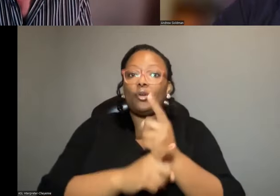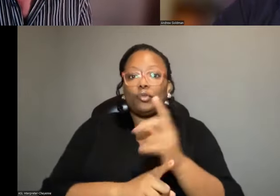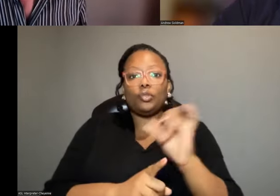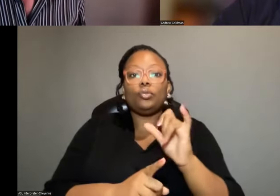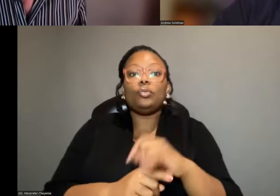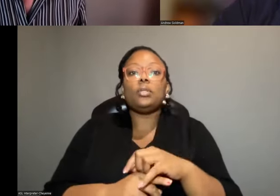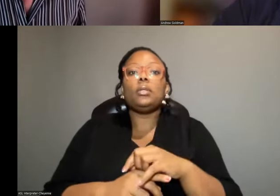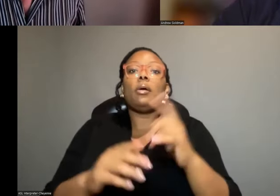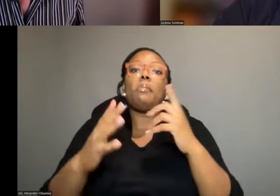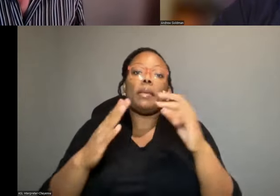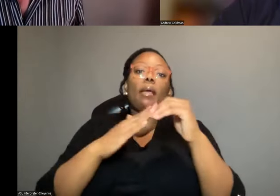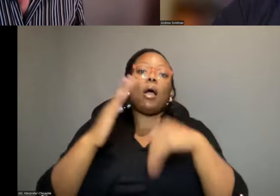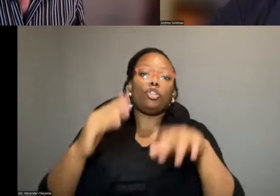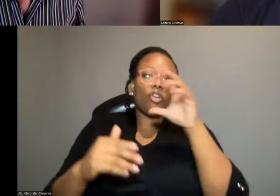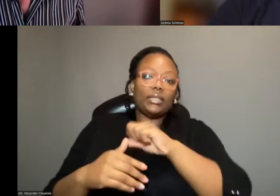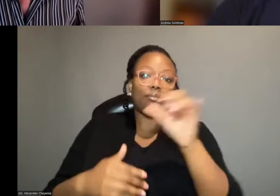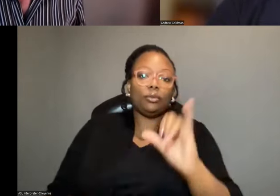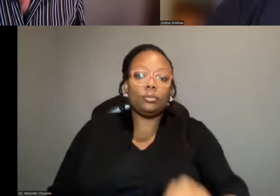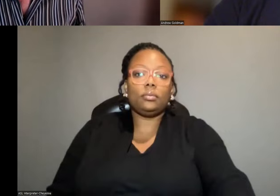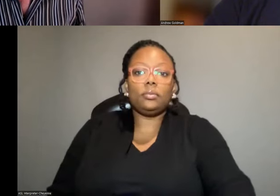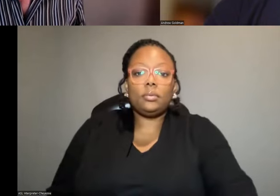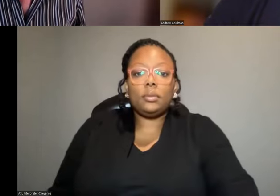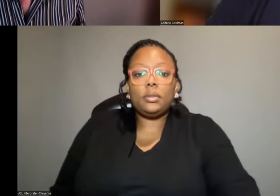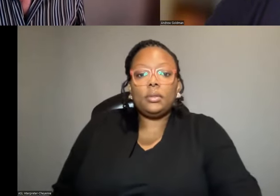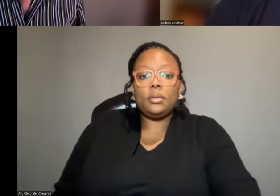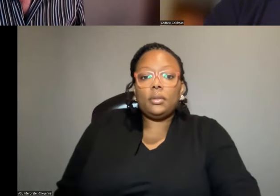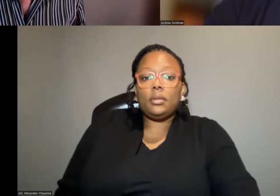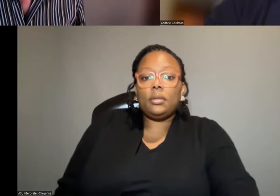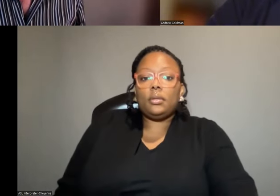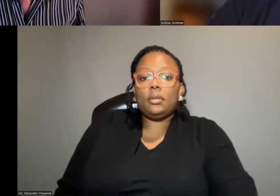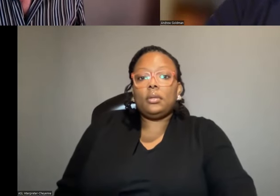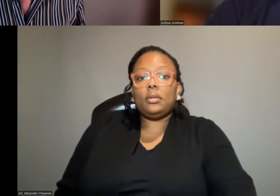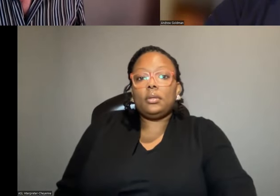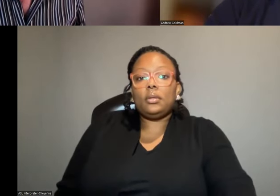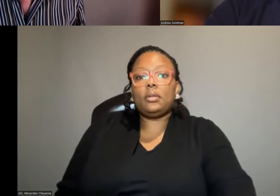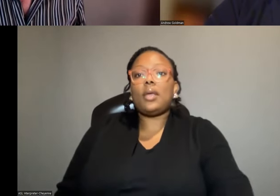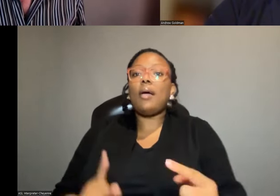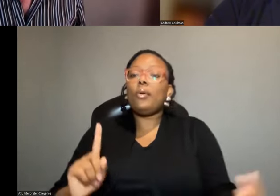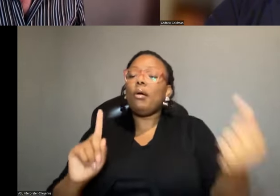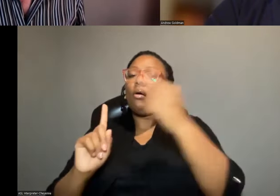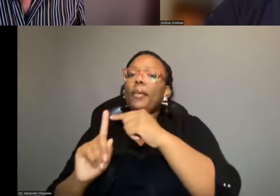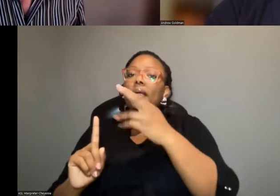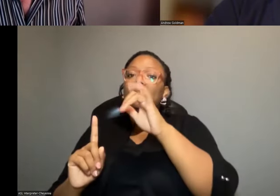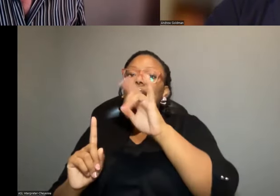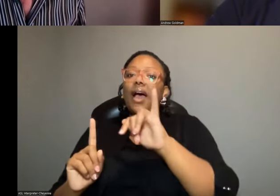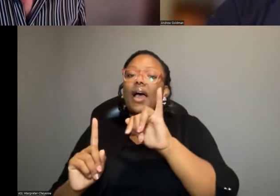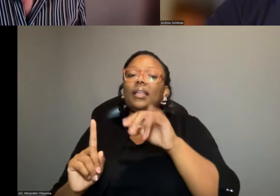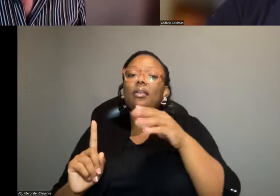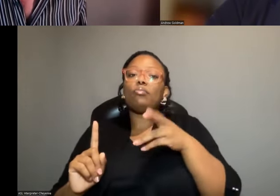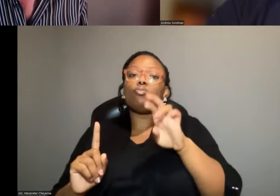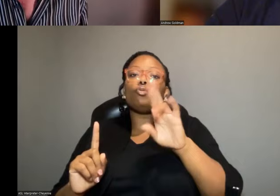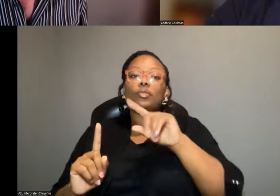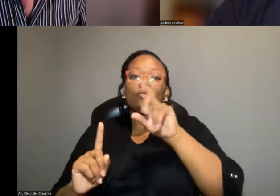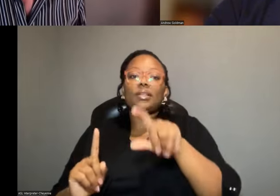probably underestimate it. Okay, I wanted to return to Holly Bluer's question about the lactase persistence.